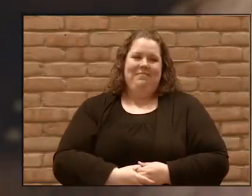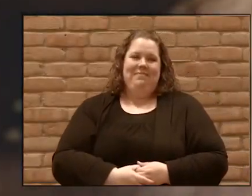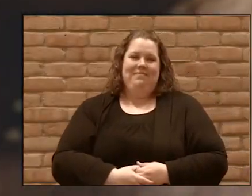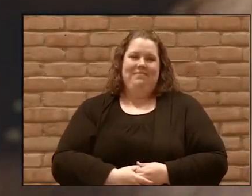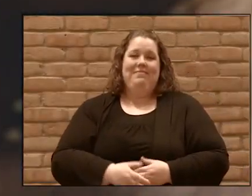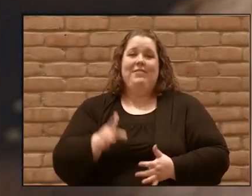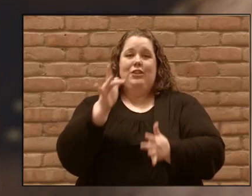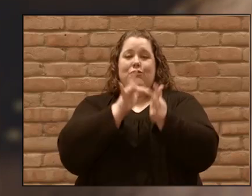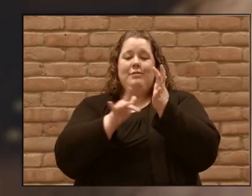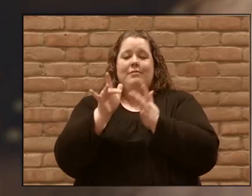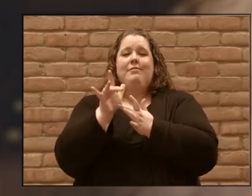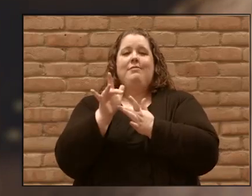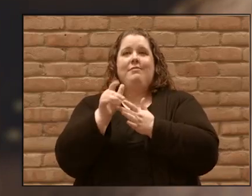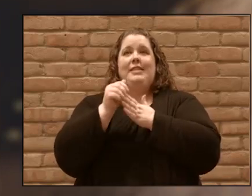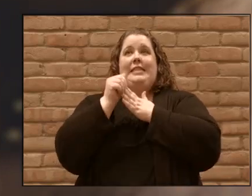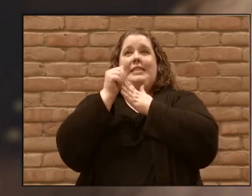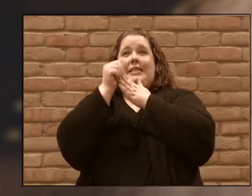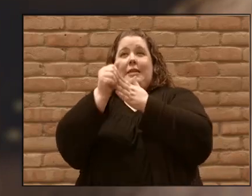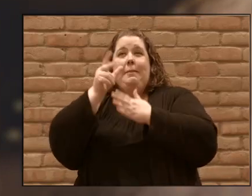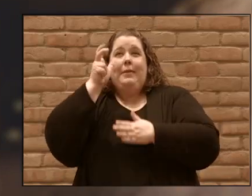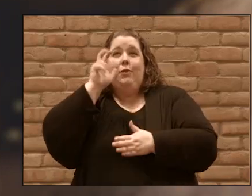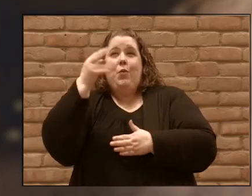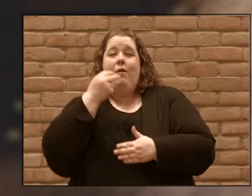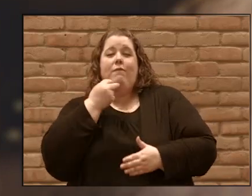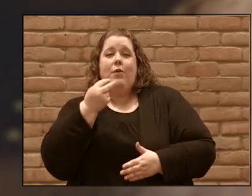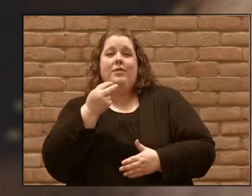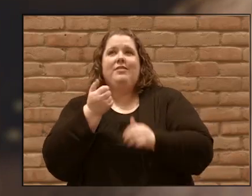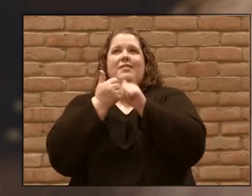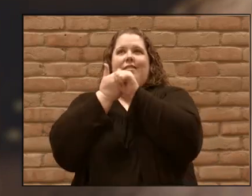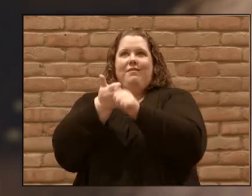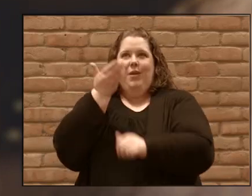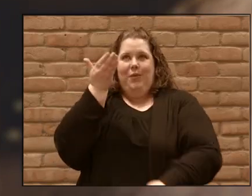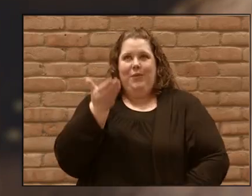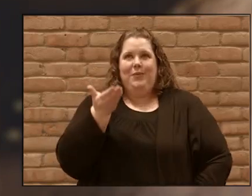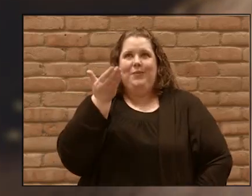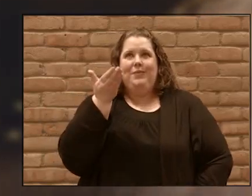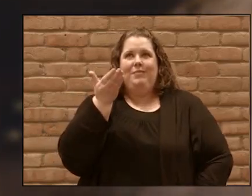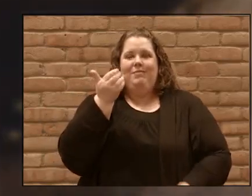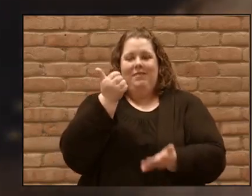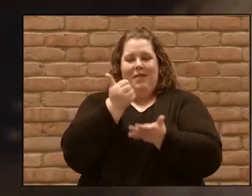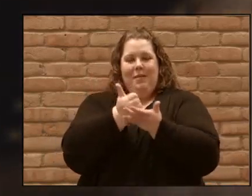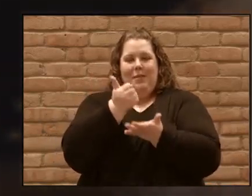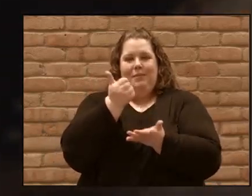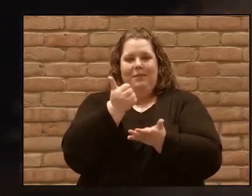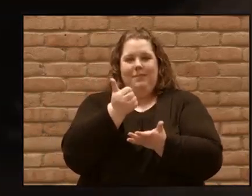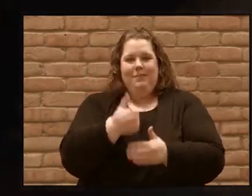Jesus lead me to listen to your voice and follow you amen